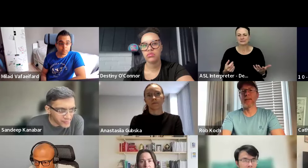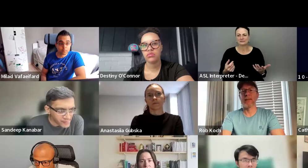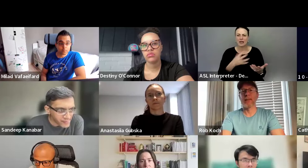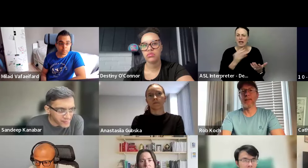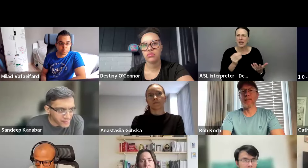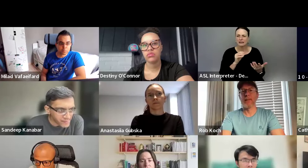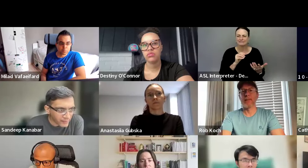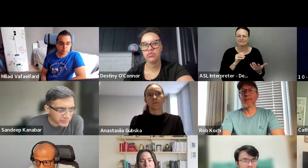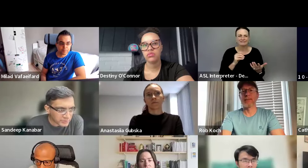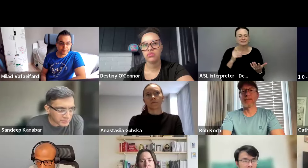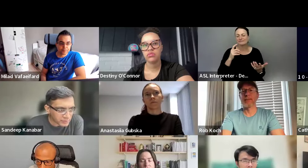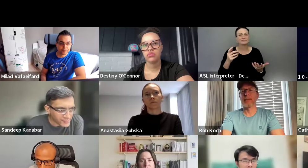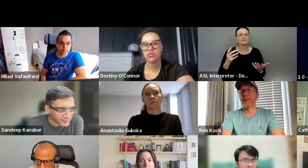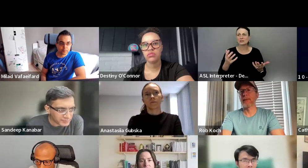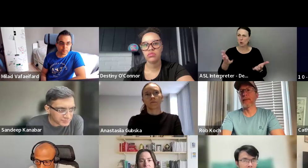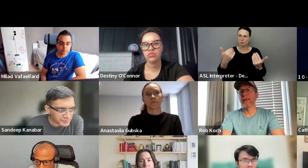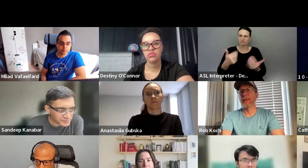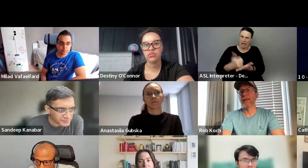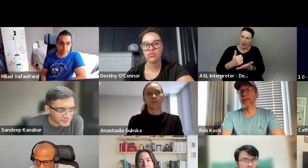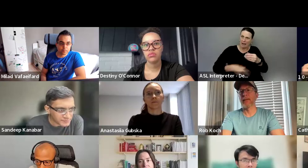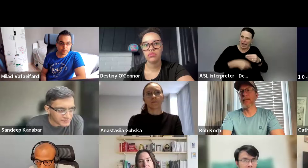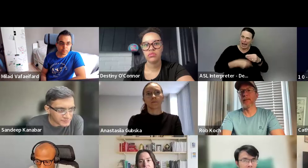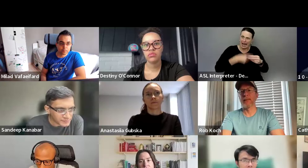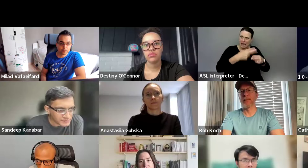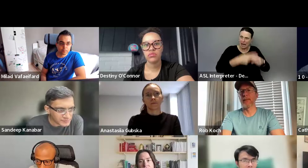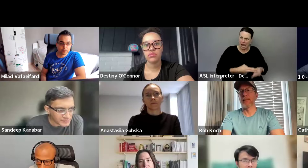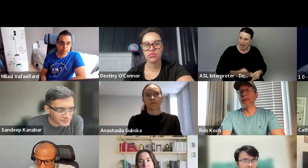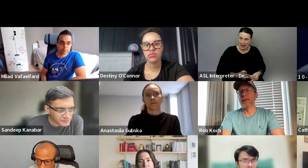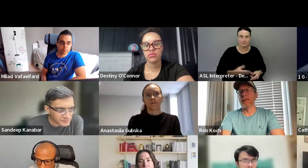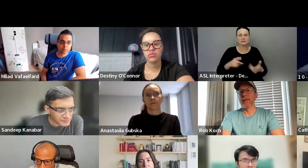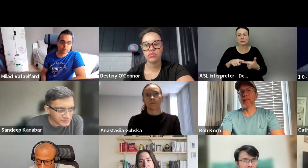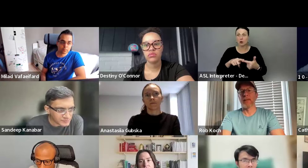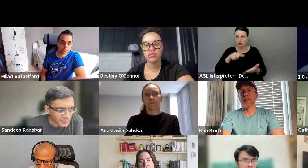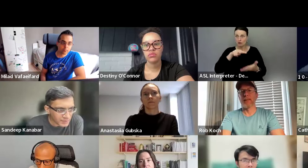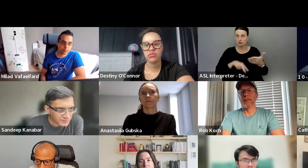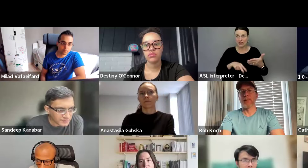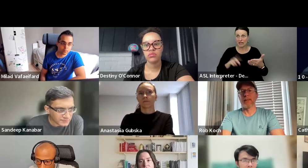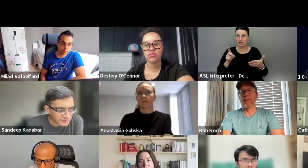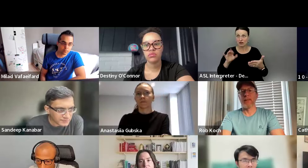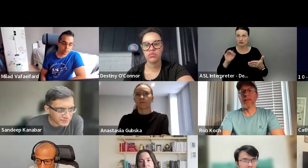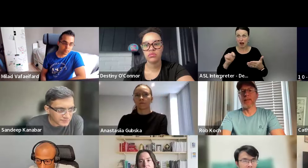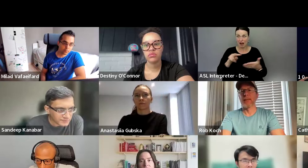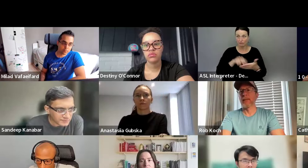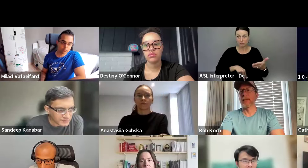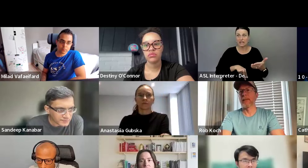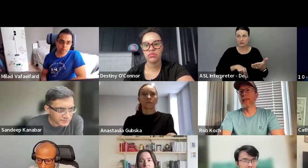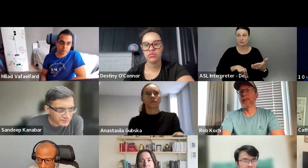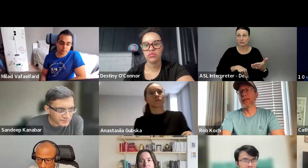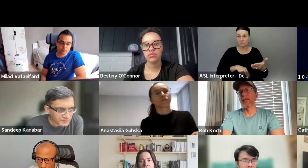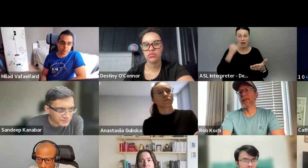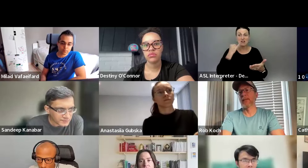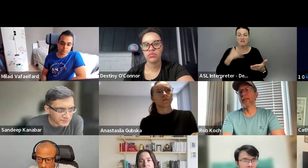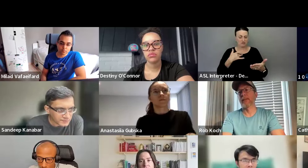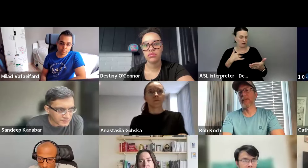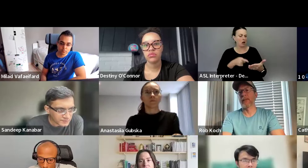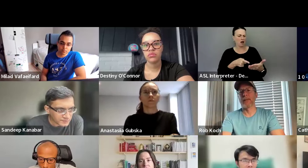then, uh, so help expand that, uh, review the draft. Uh, and, um, like if you have any feedback or